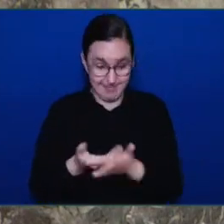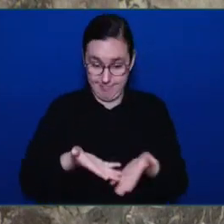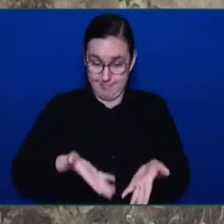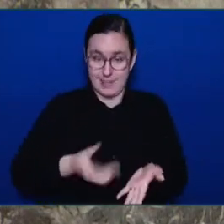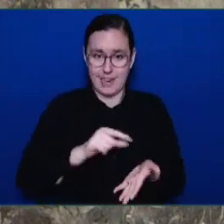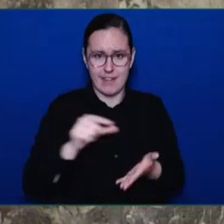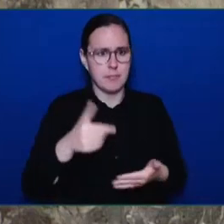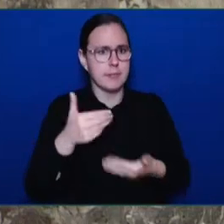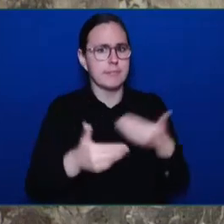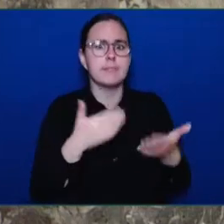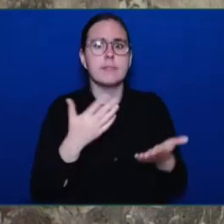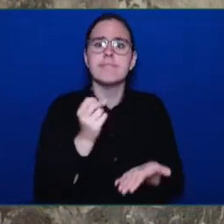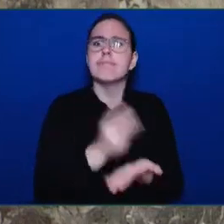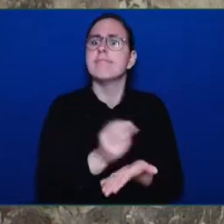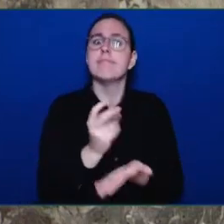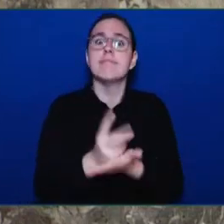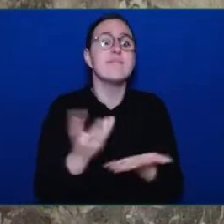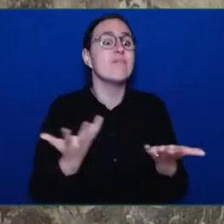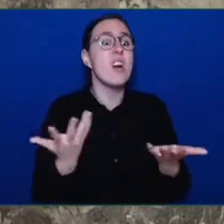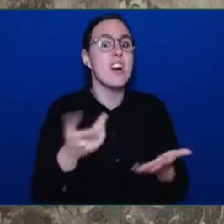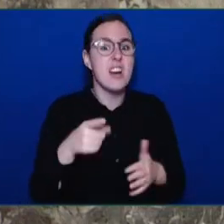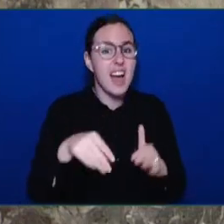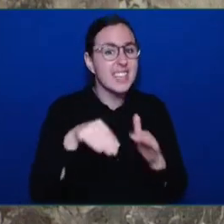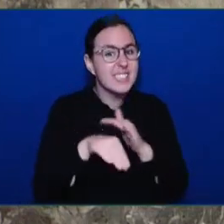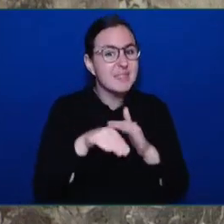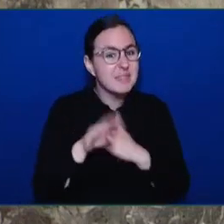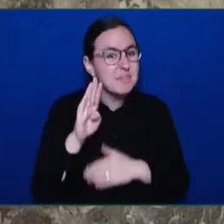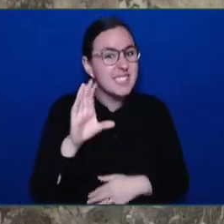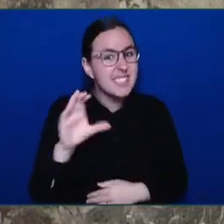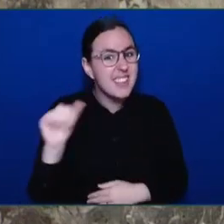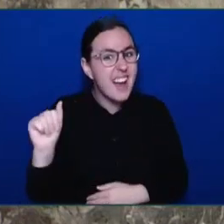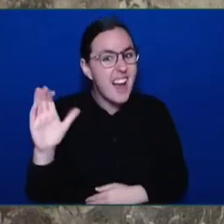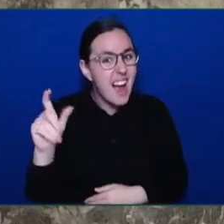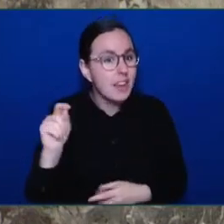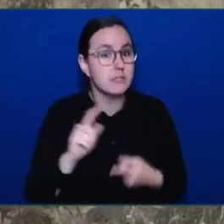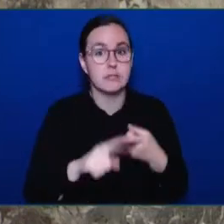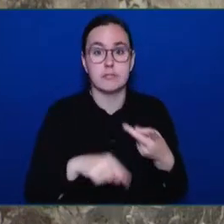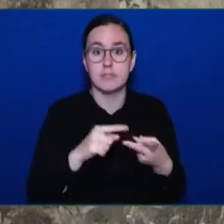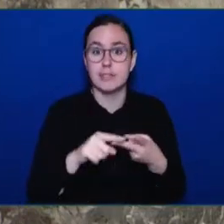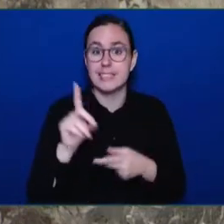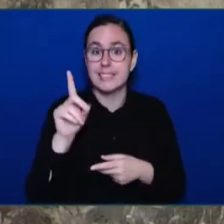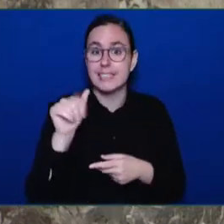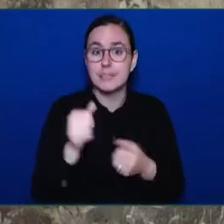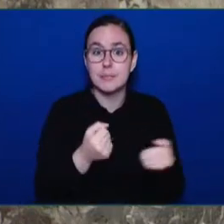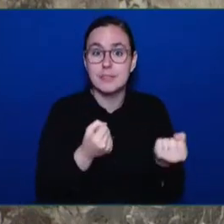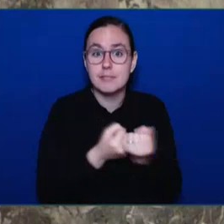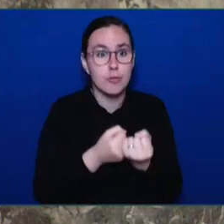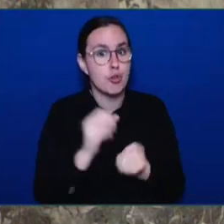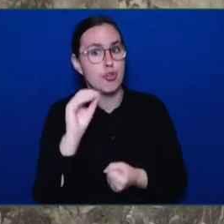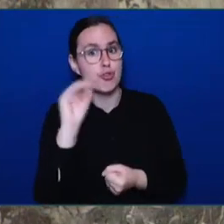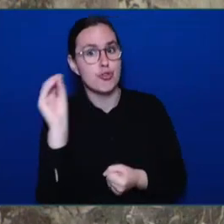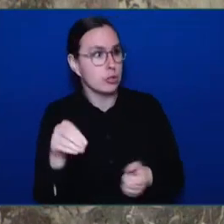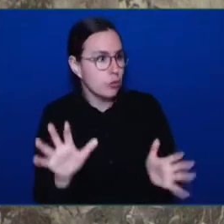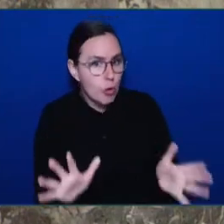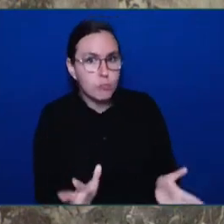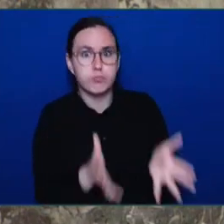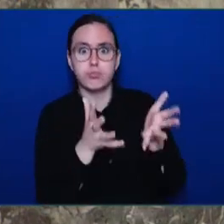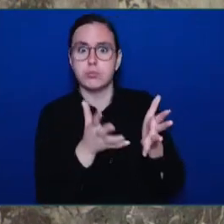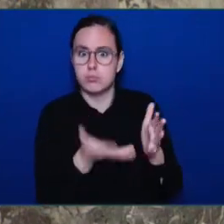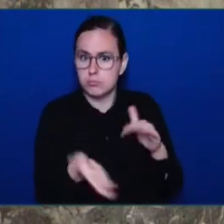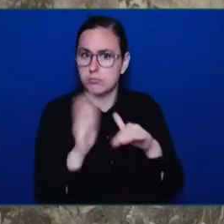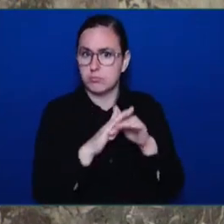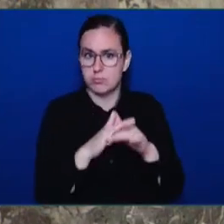government of not increasing disability assistance rates. We have increased disability assistance rates three times in five years.